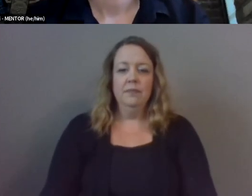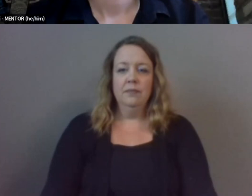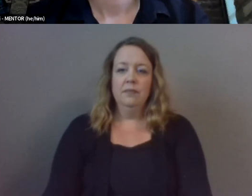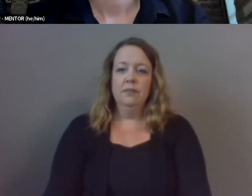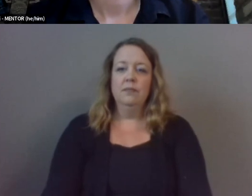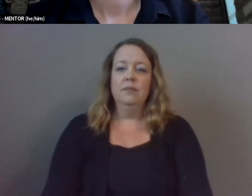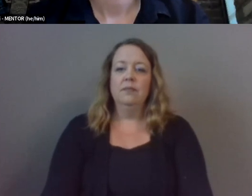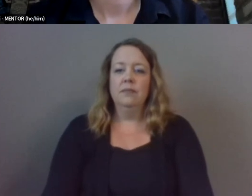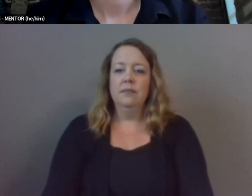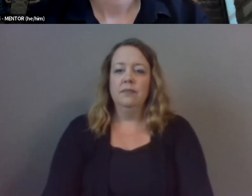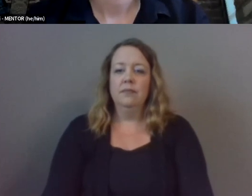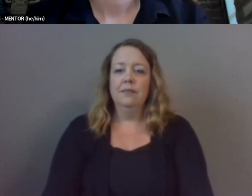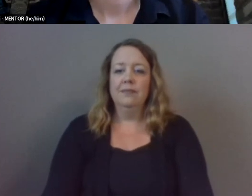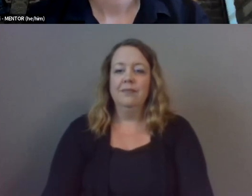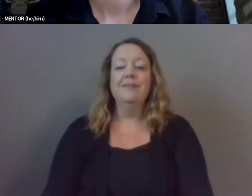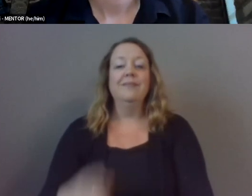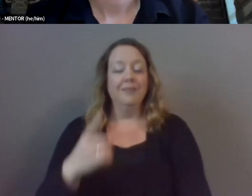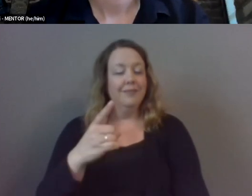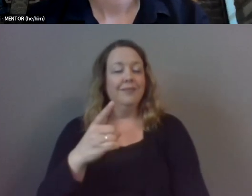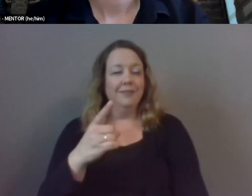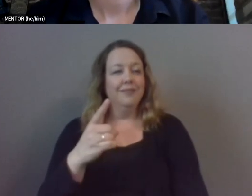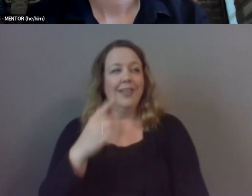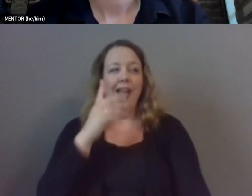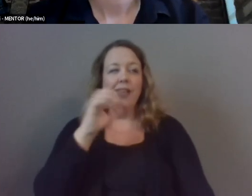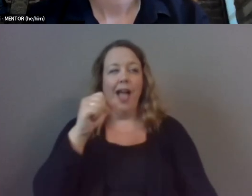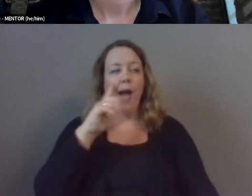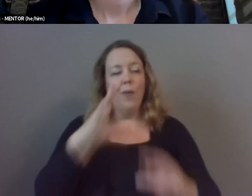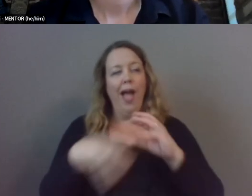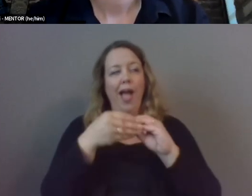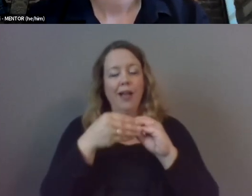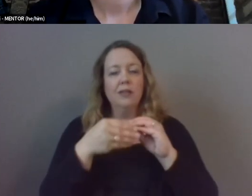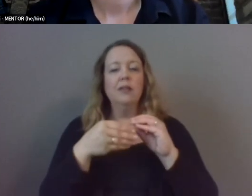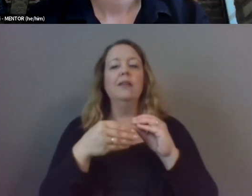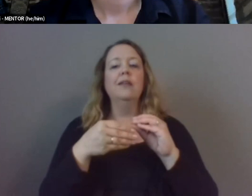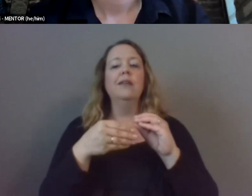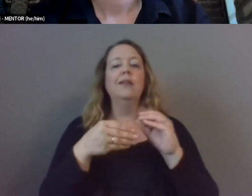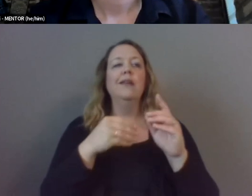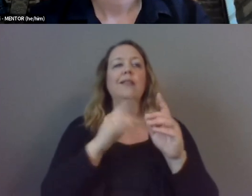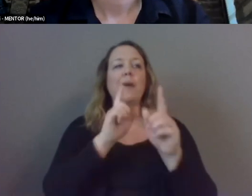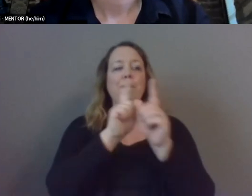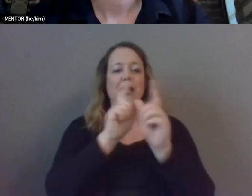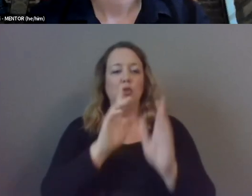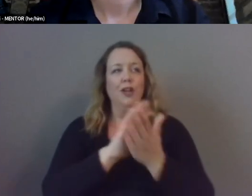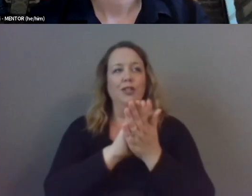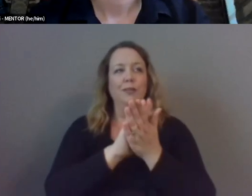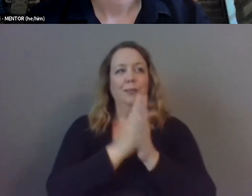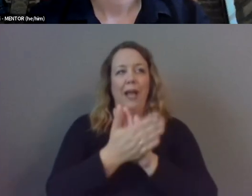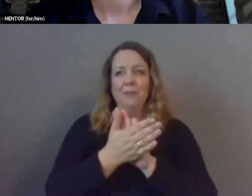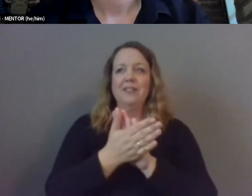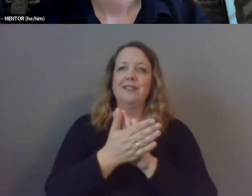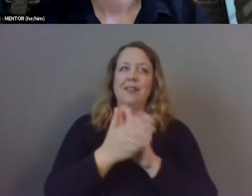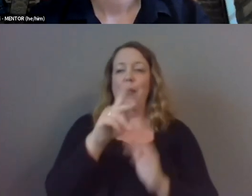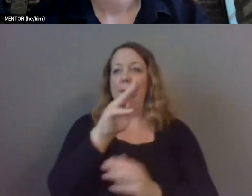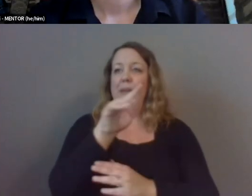yeah and uh kind of to add to that what gabriel said about the mentor becoming the mentee i have this one story of